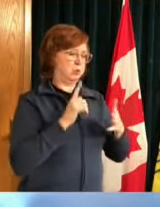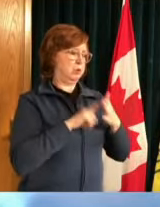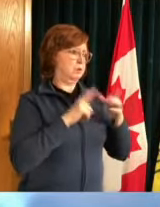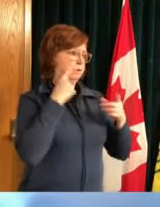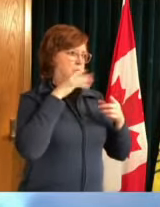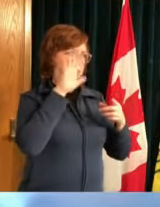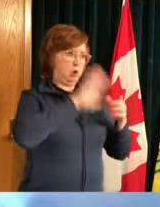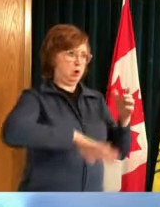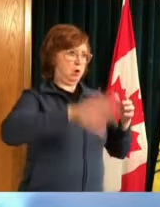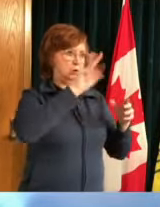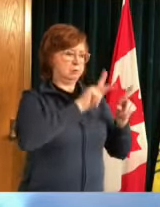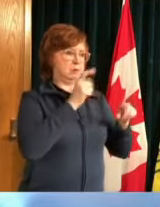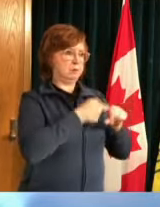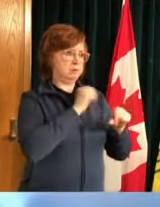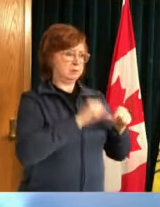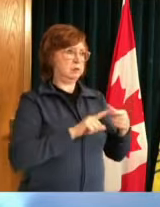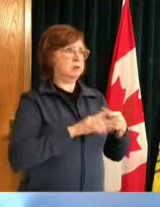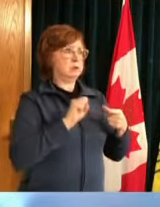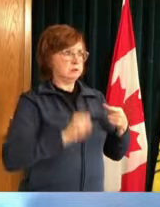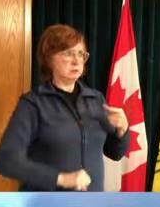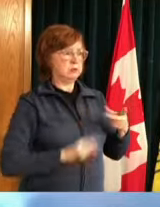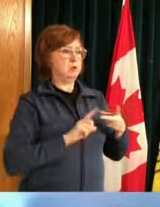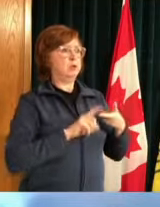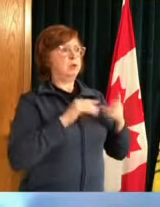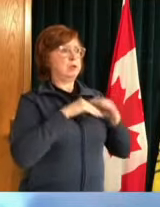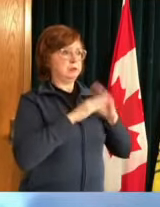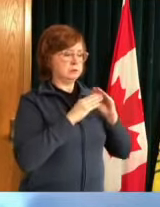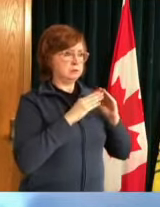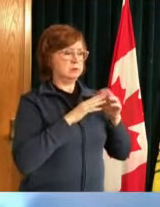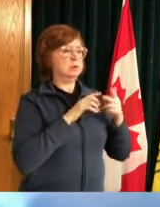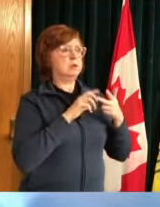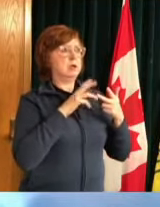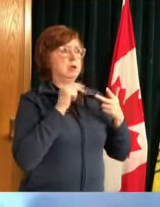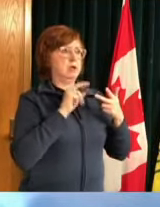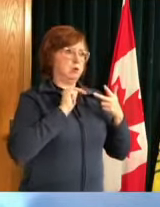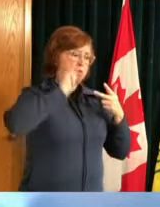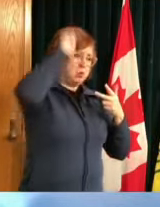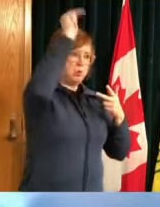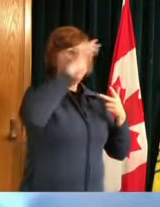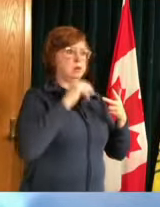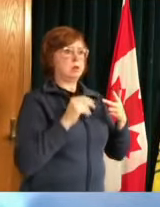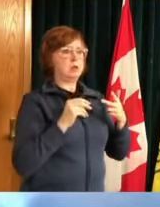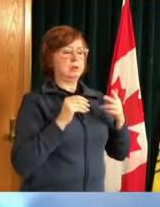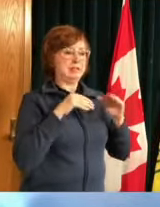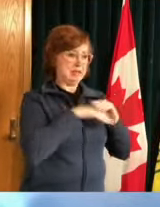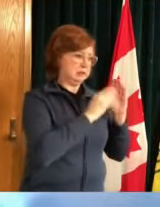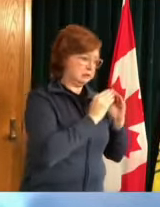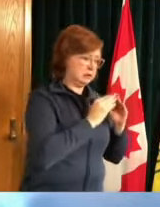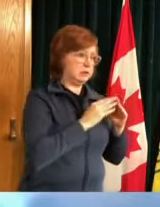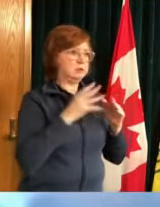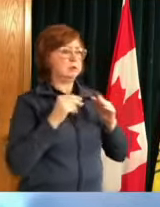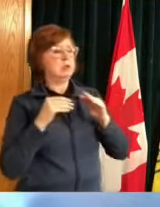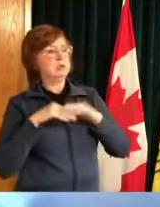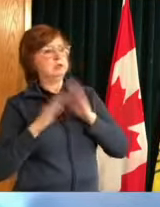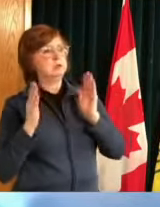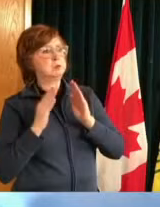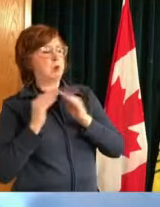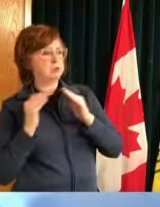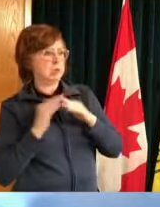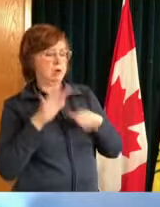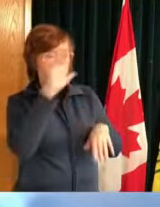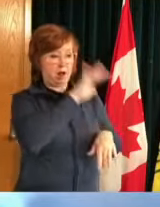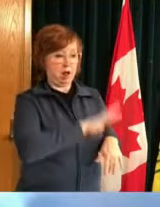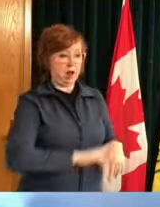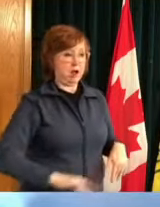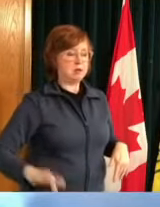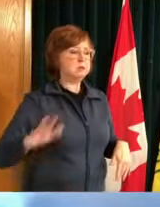north saskatoon far north everyone is getting tested in record numbers our daily test rates are well around the three thousand plus per